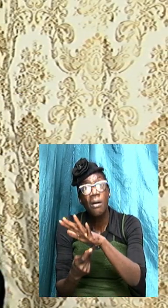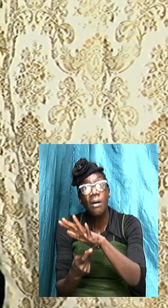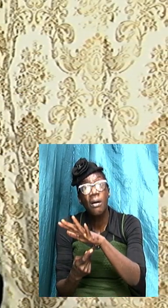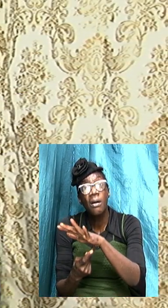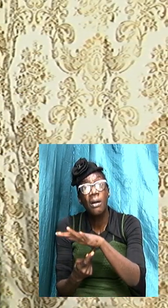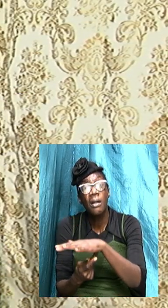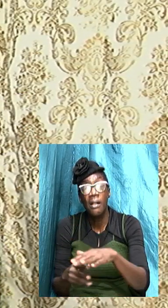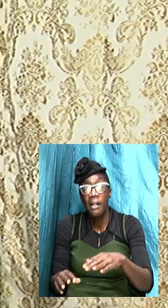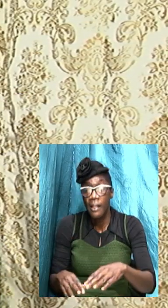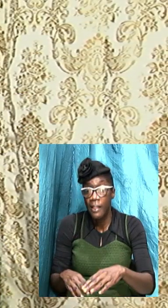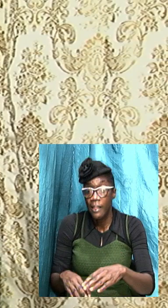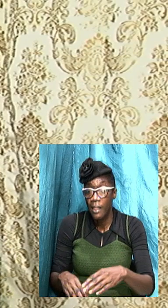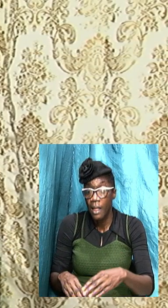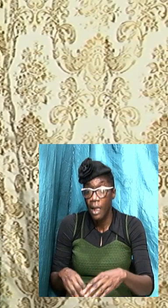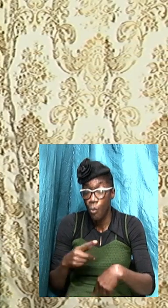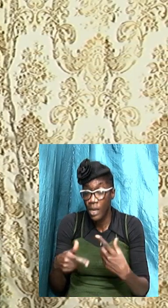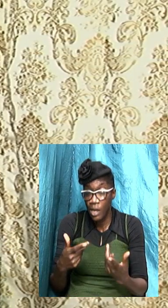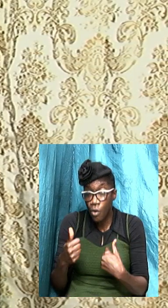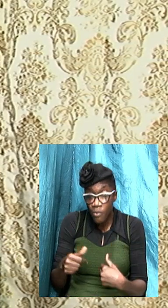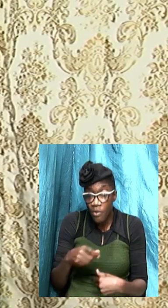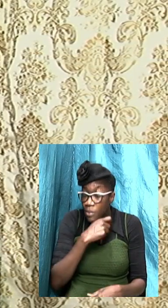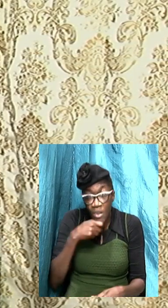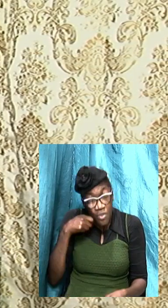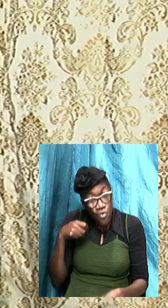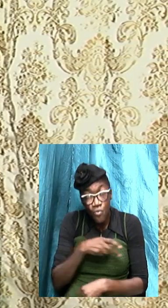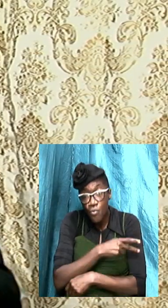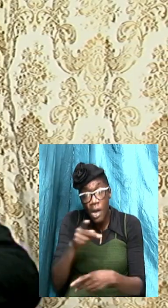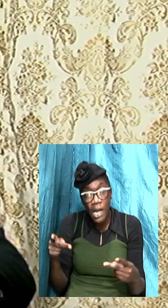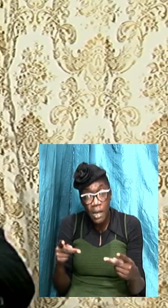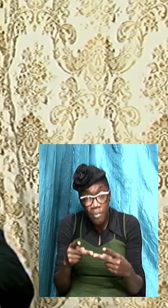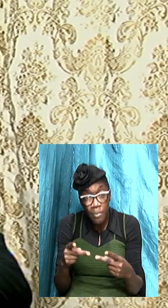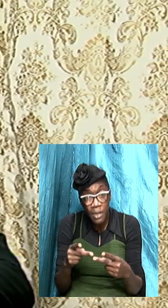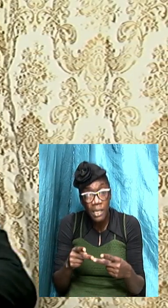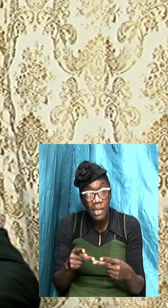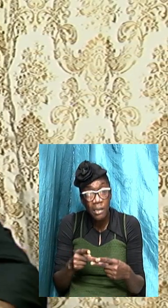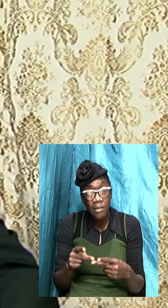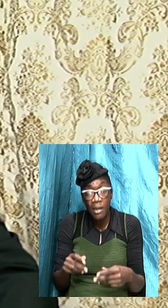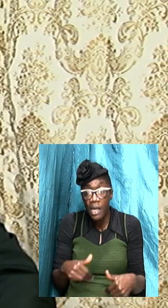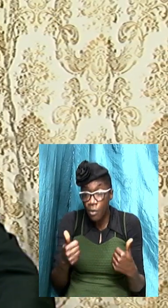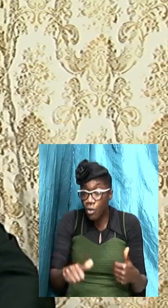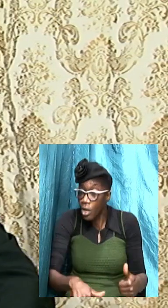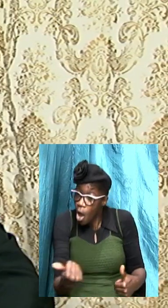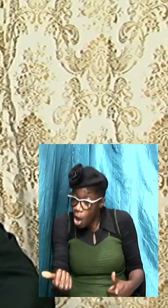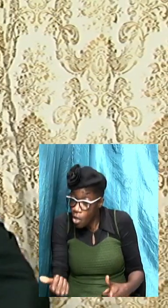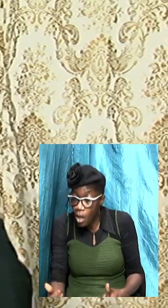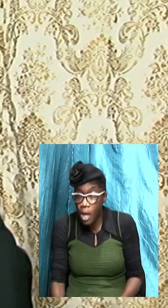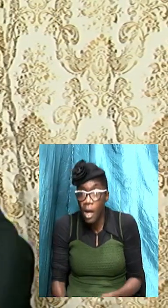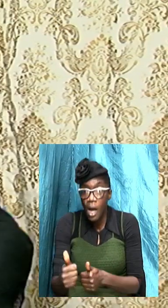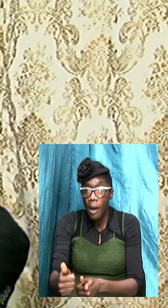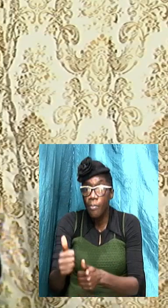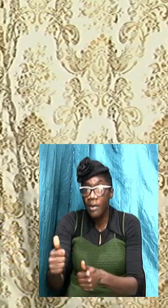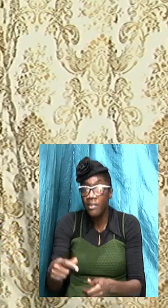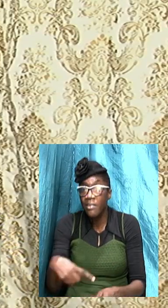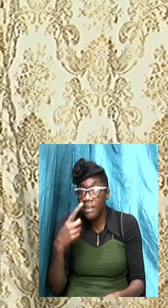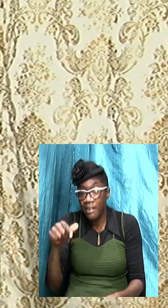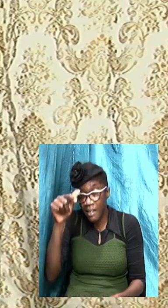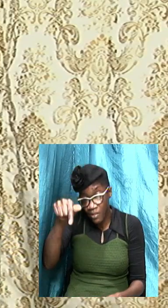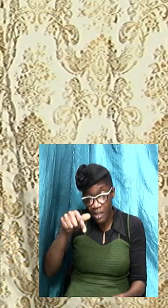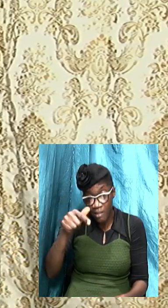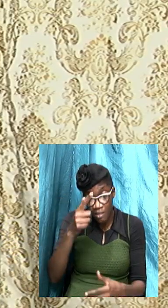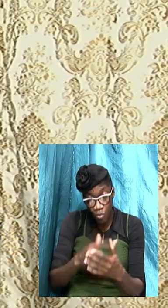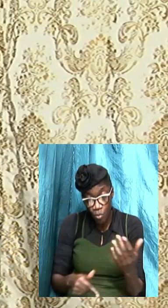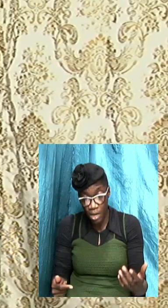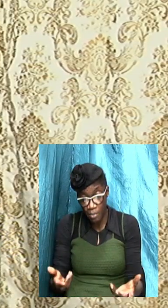after he came back from the desert he went to the other apostles and he said this is what